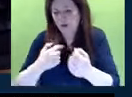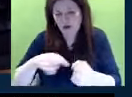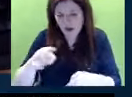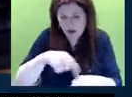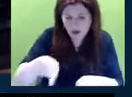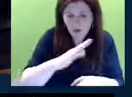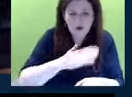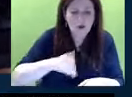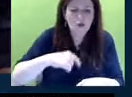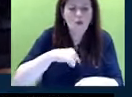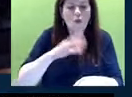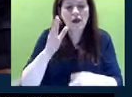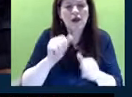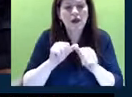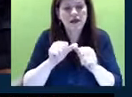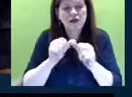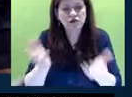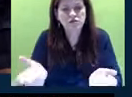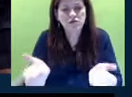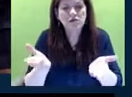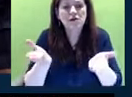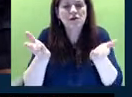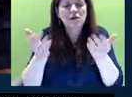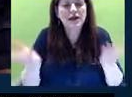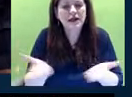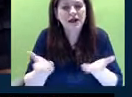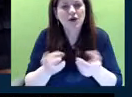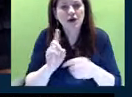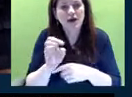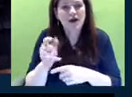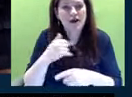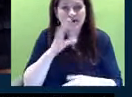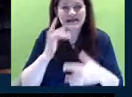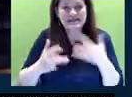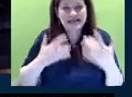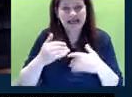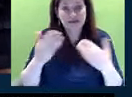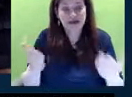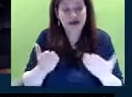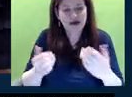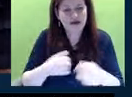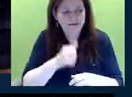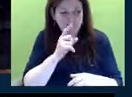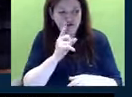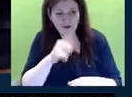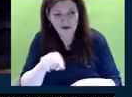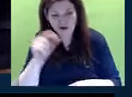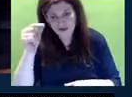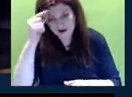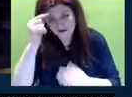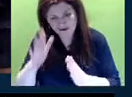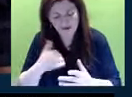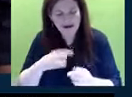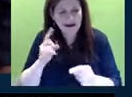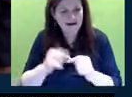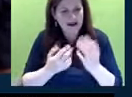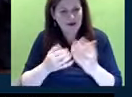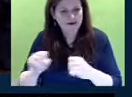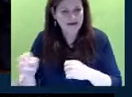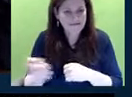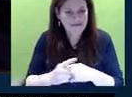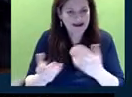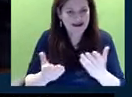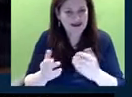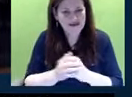continue to uplift here in Delaware. And so I'm excited to be here. I don't know about you, Governor, I can't wait to be back here